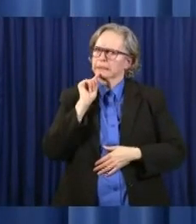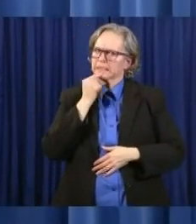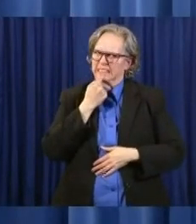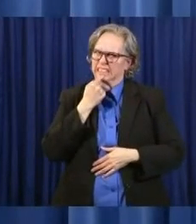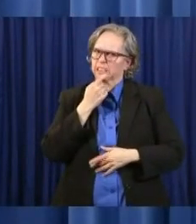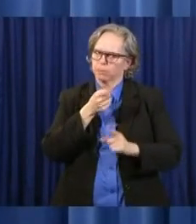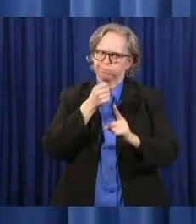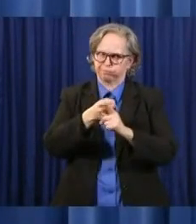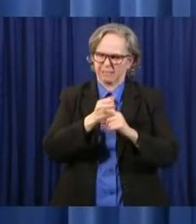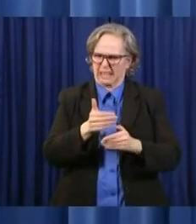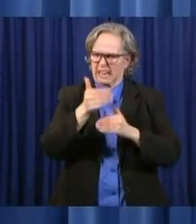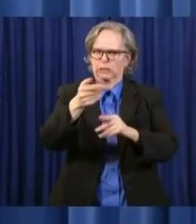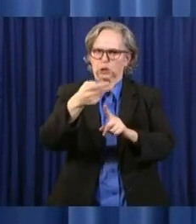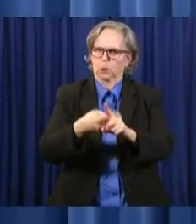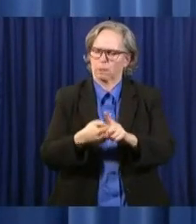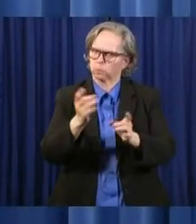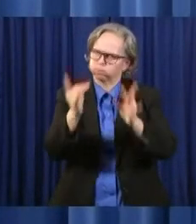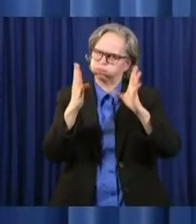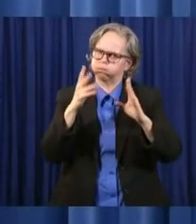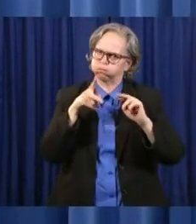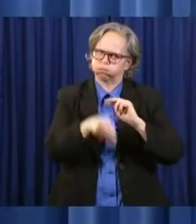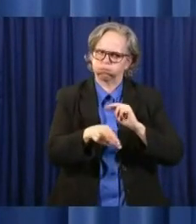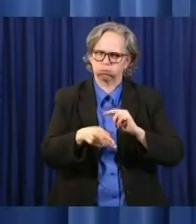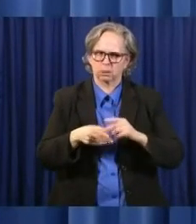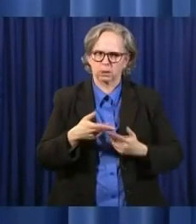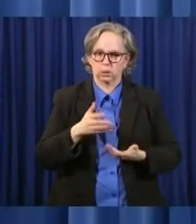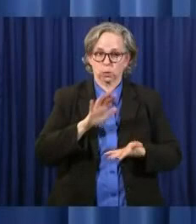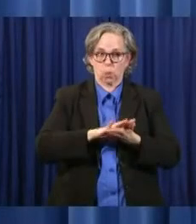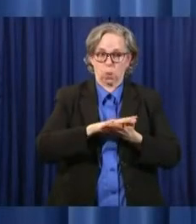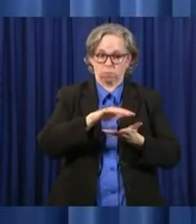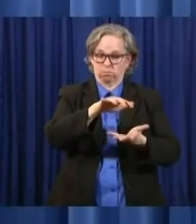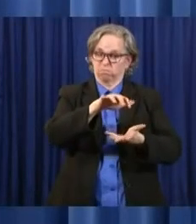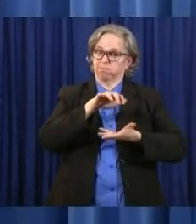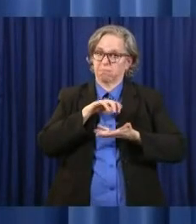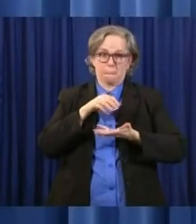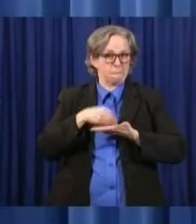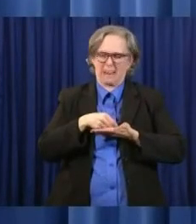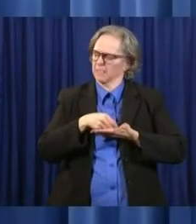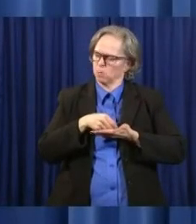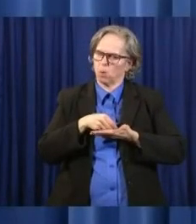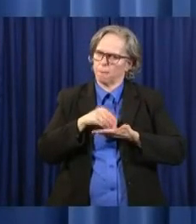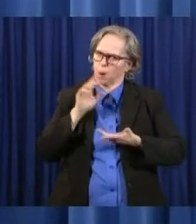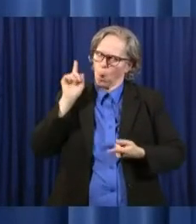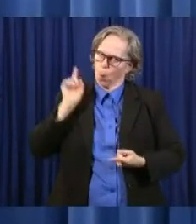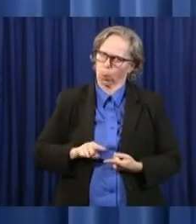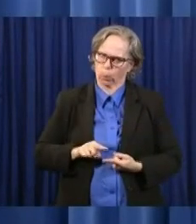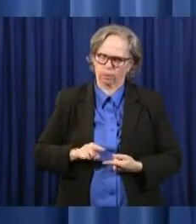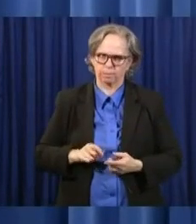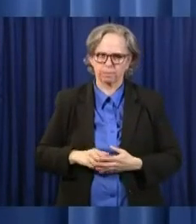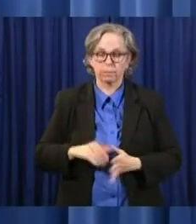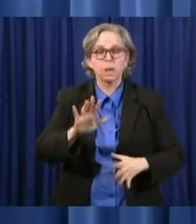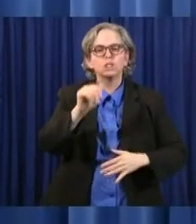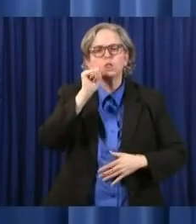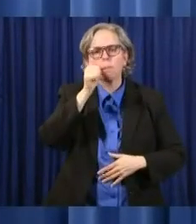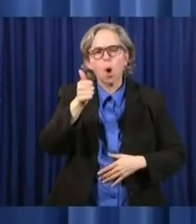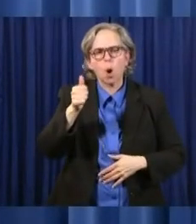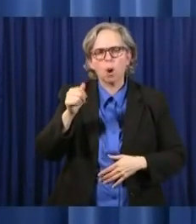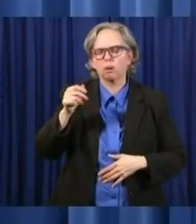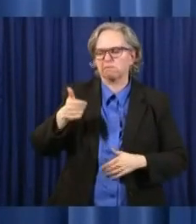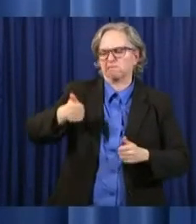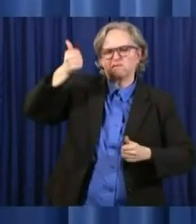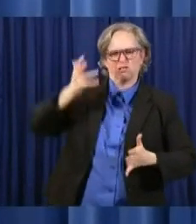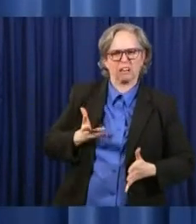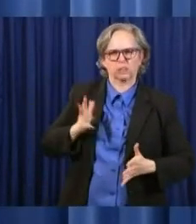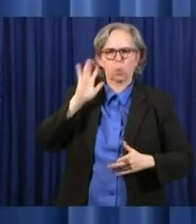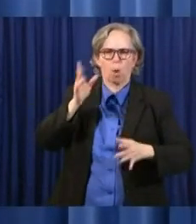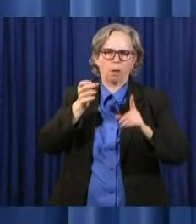payments that go to the schools. She will be outlining that, the formula that every